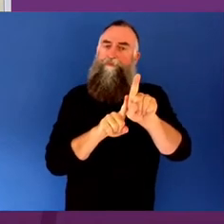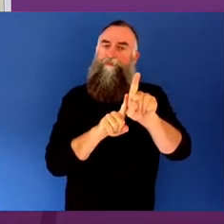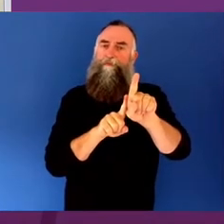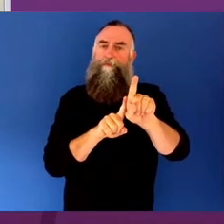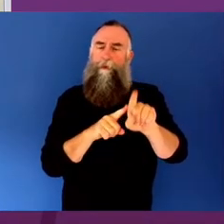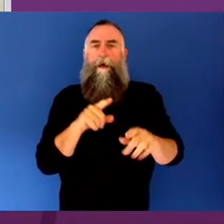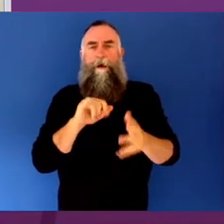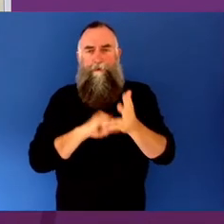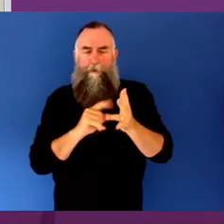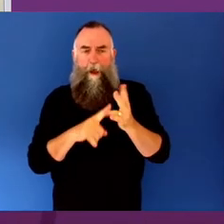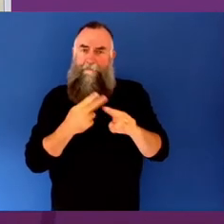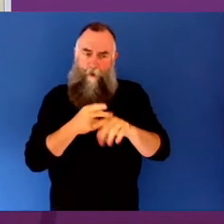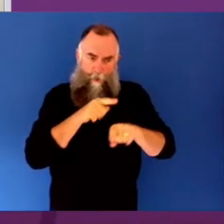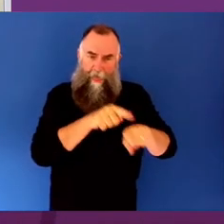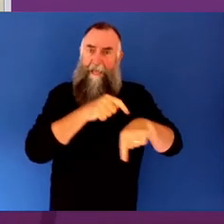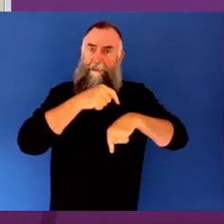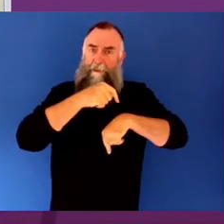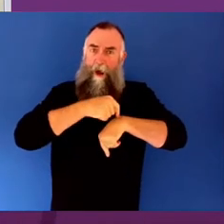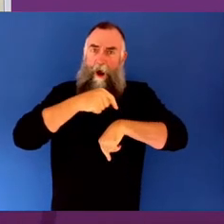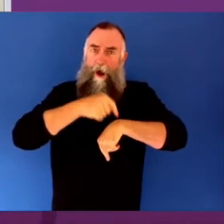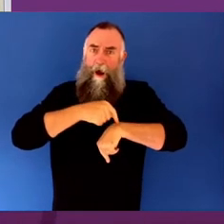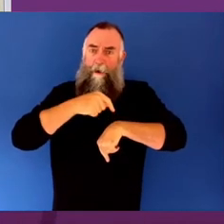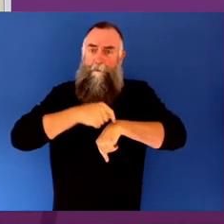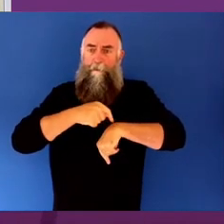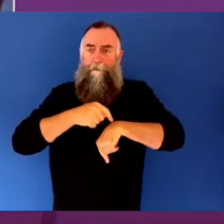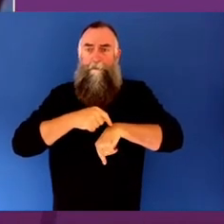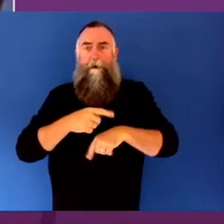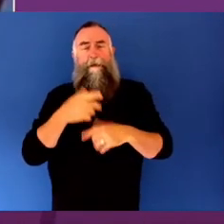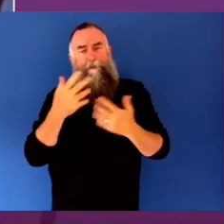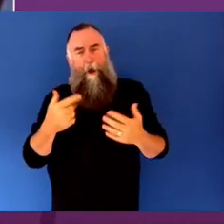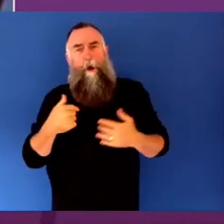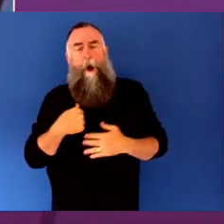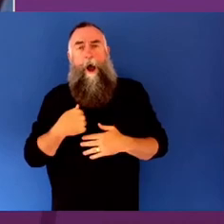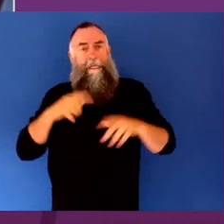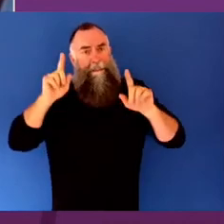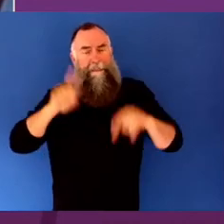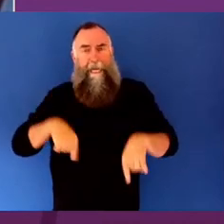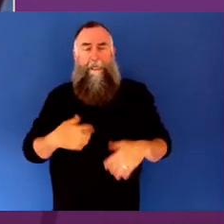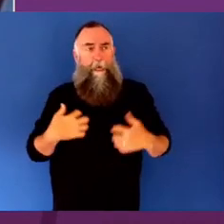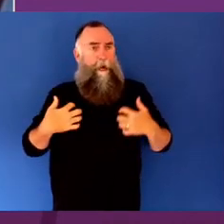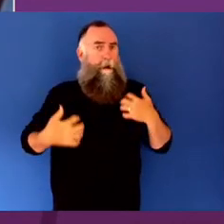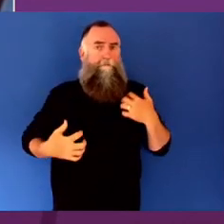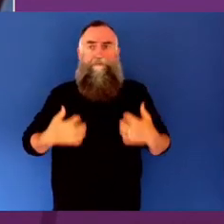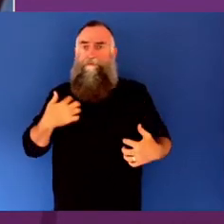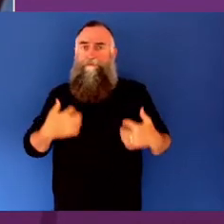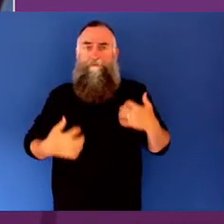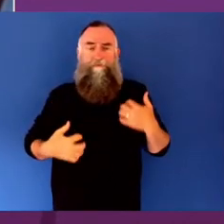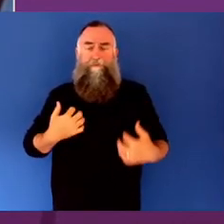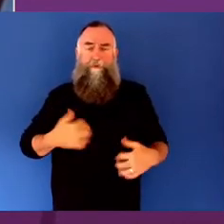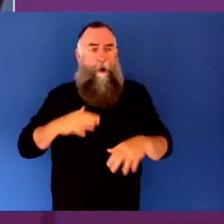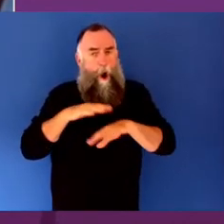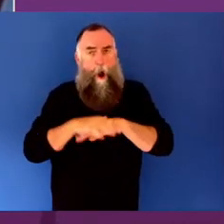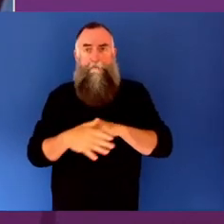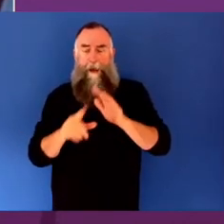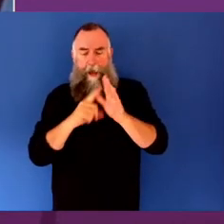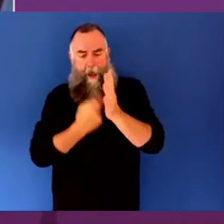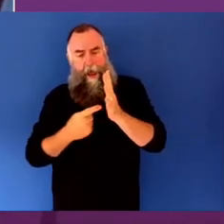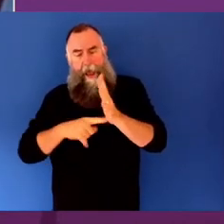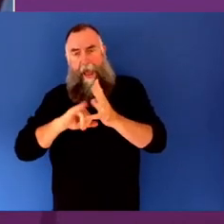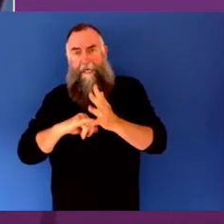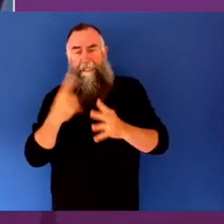moment. And that's when I really start to feel excited about the efficacy of the arts and creative industries,